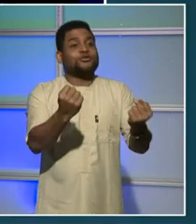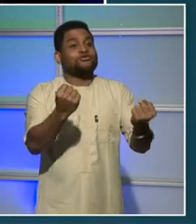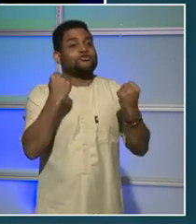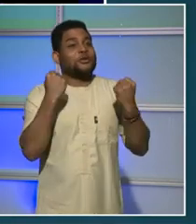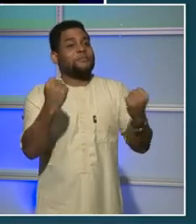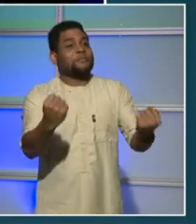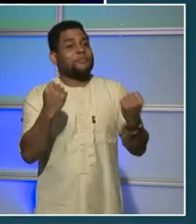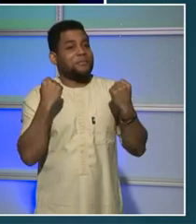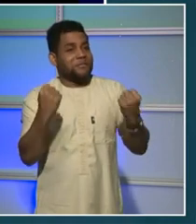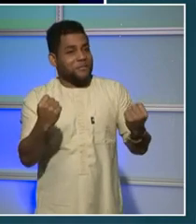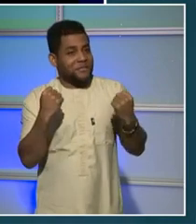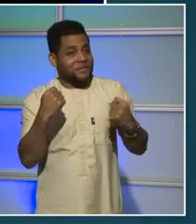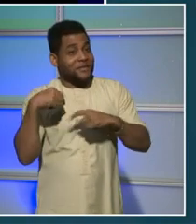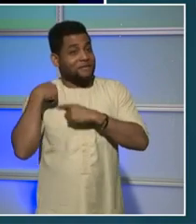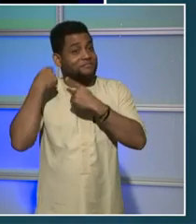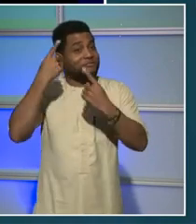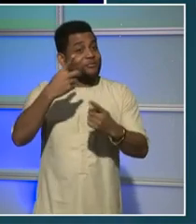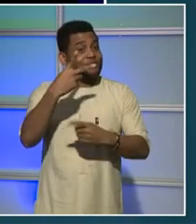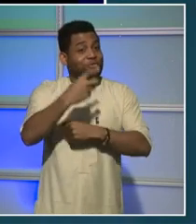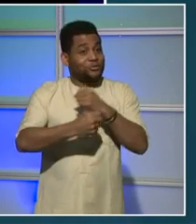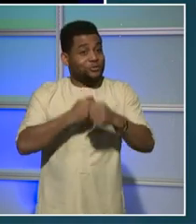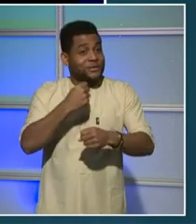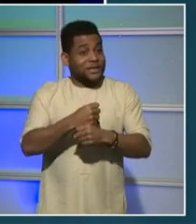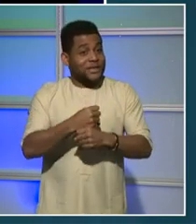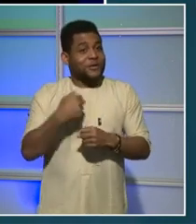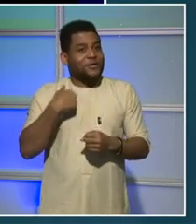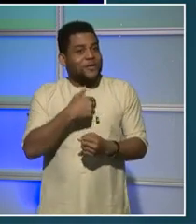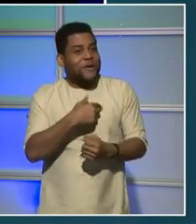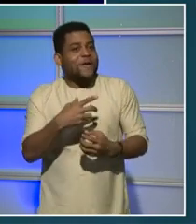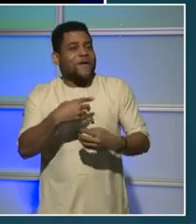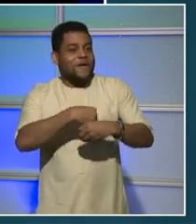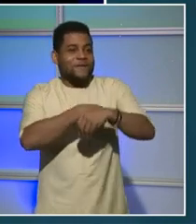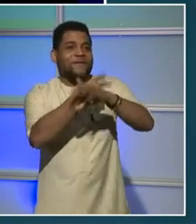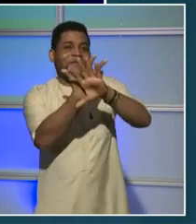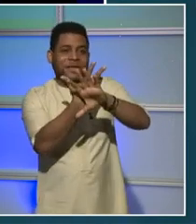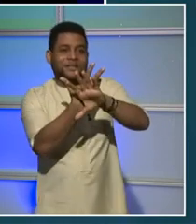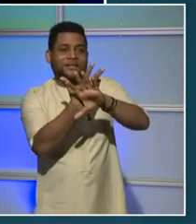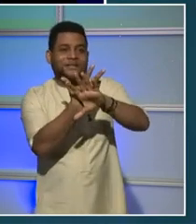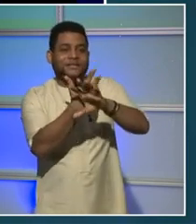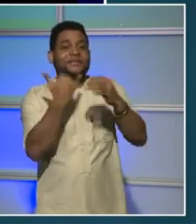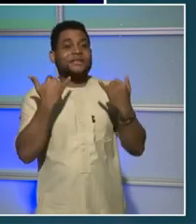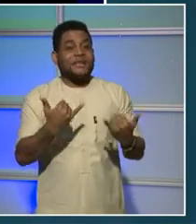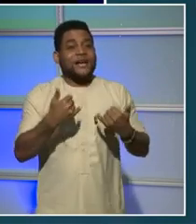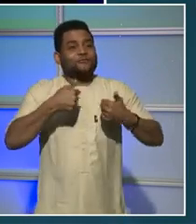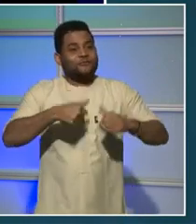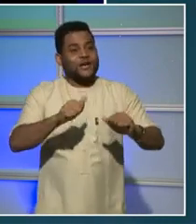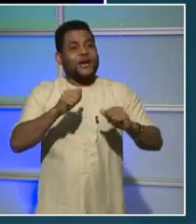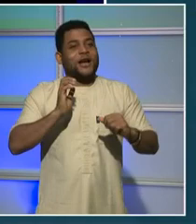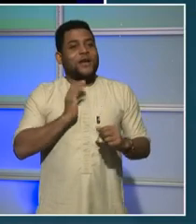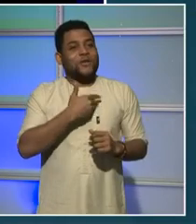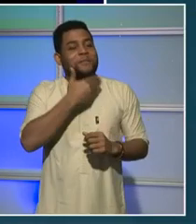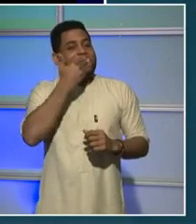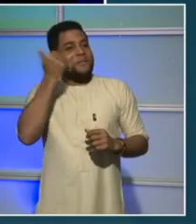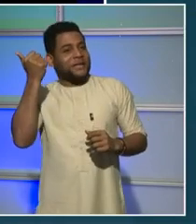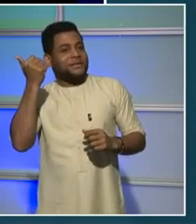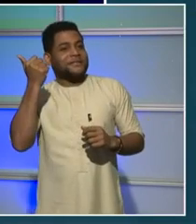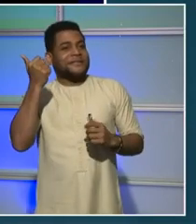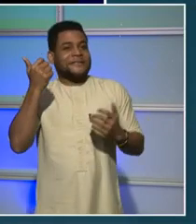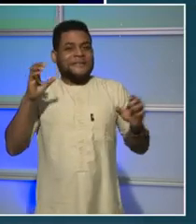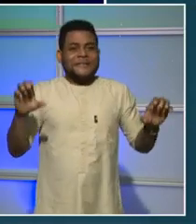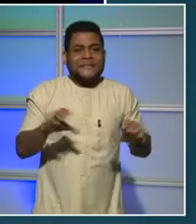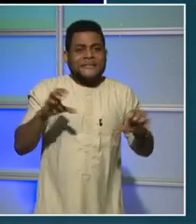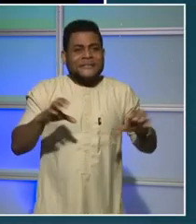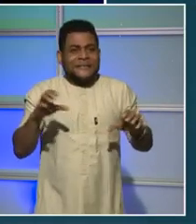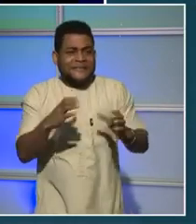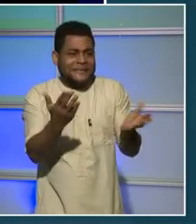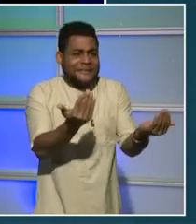been more virtual and we have done our very best to keep it as interactive as possible. I also want to